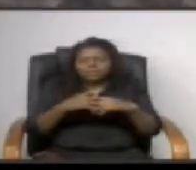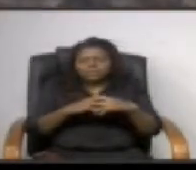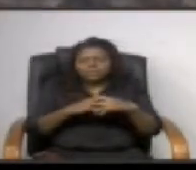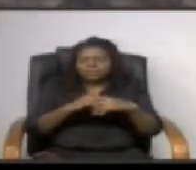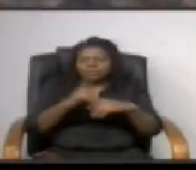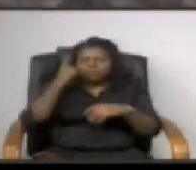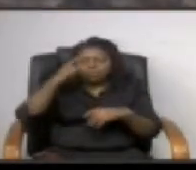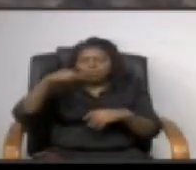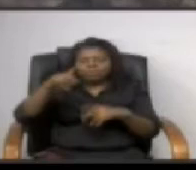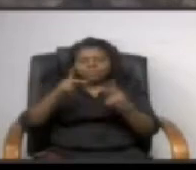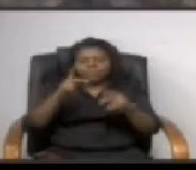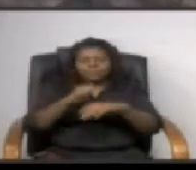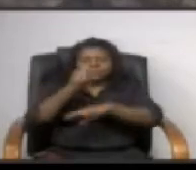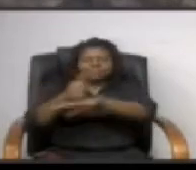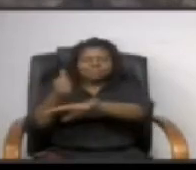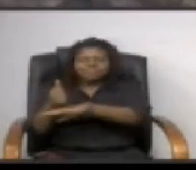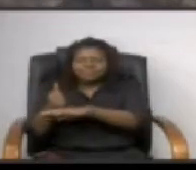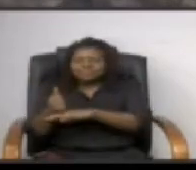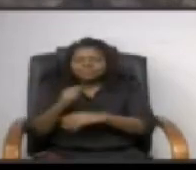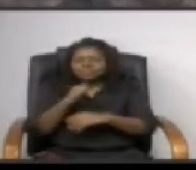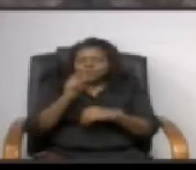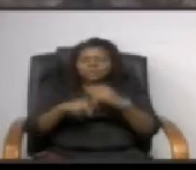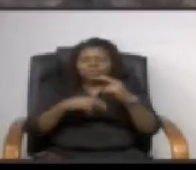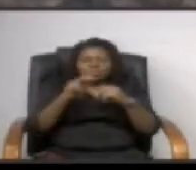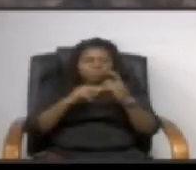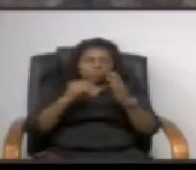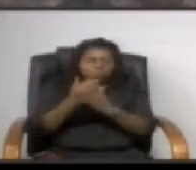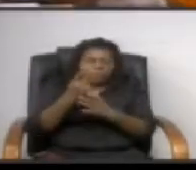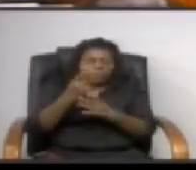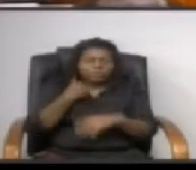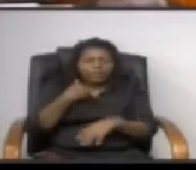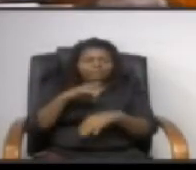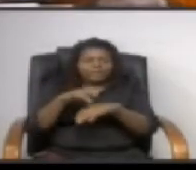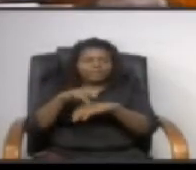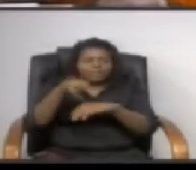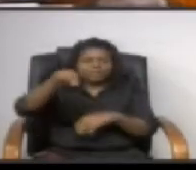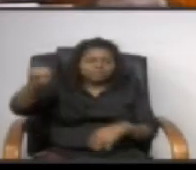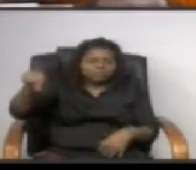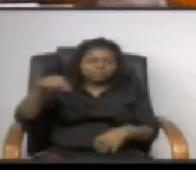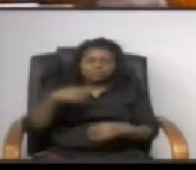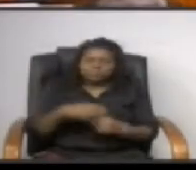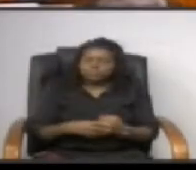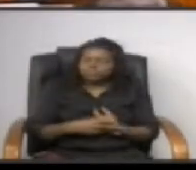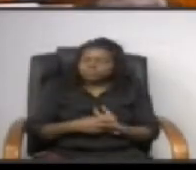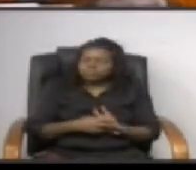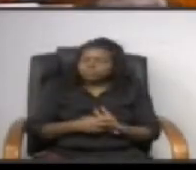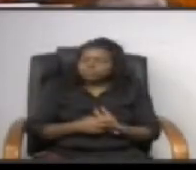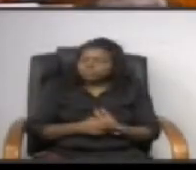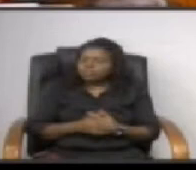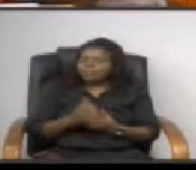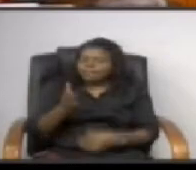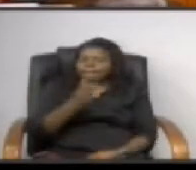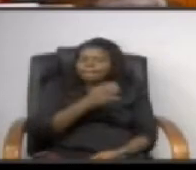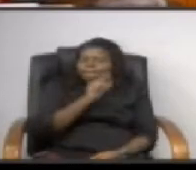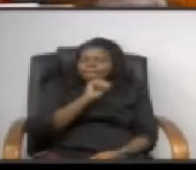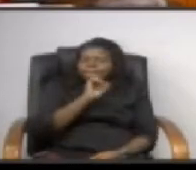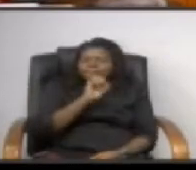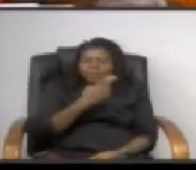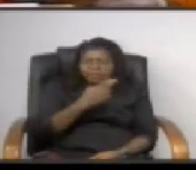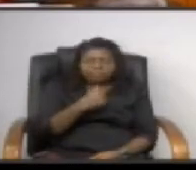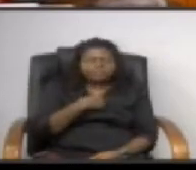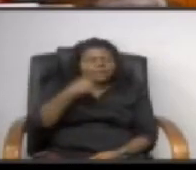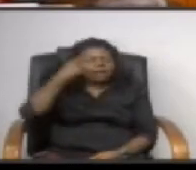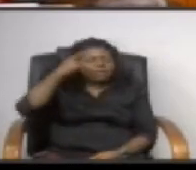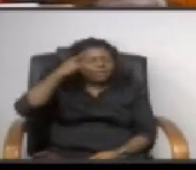that's what i would say rather than build a new one that's back um i i do think that um we we could